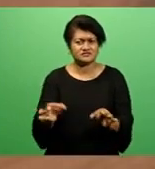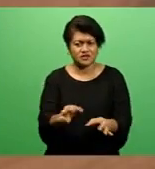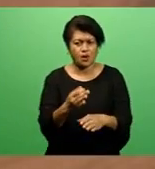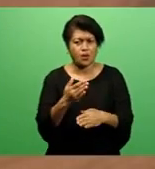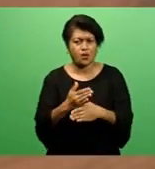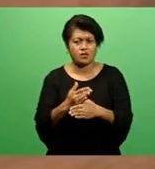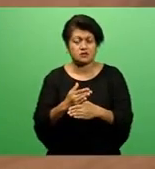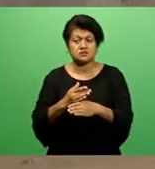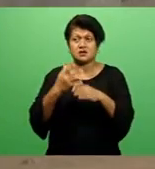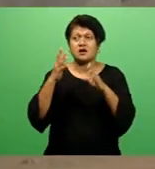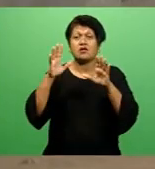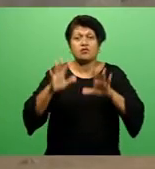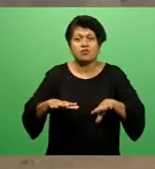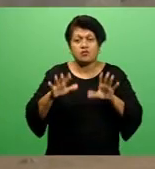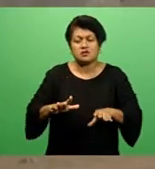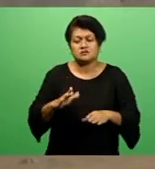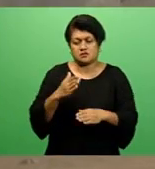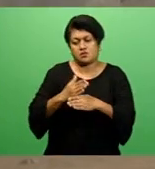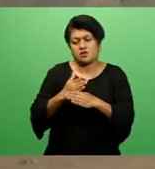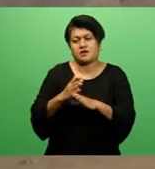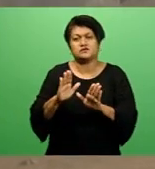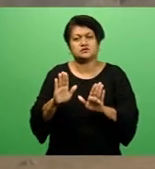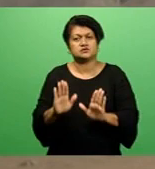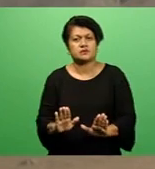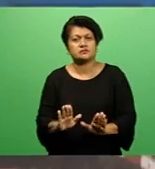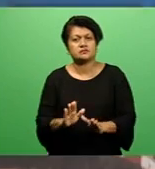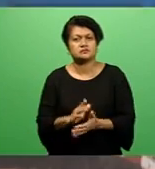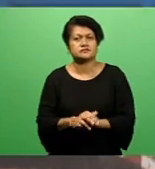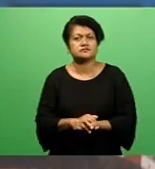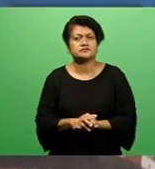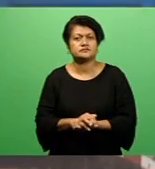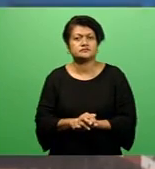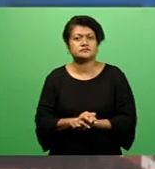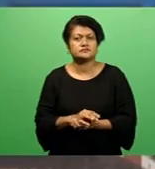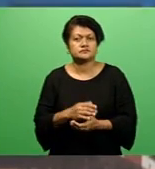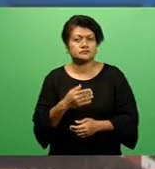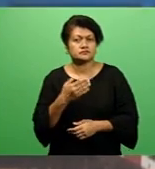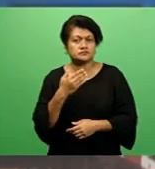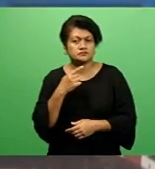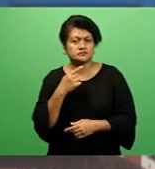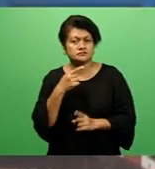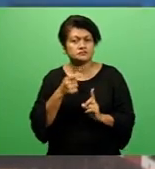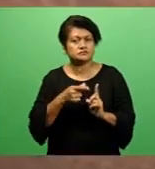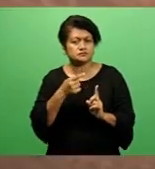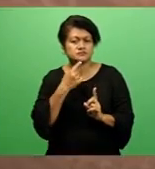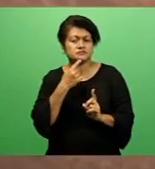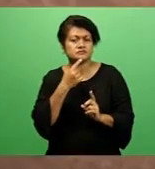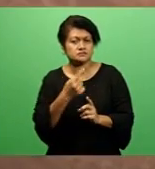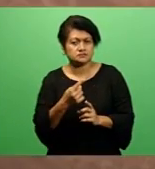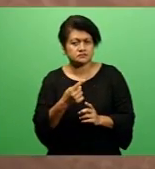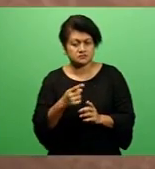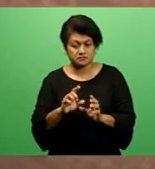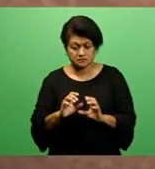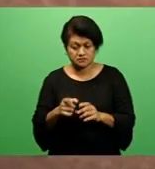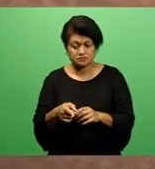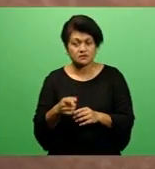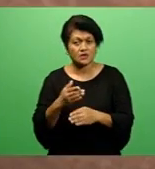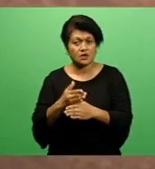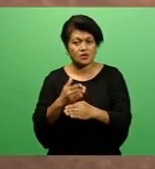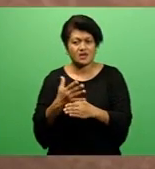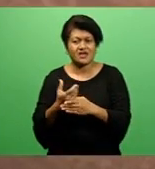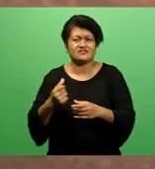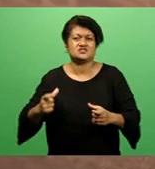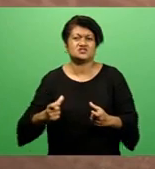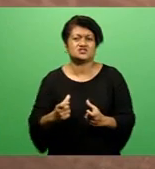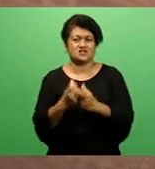the work has to be stopped. Housing Authority Chief Executive Robert Sen says the contractors faced a lot of challenges and had to